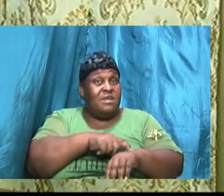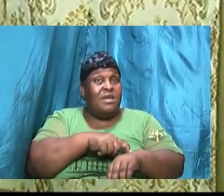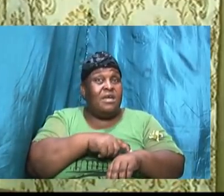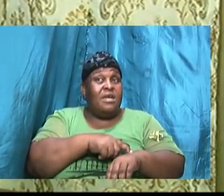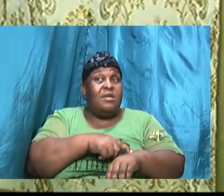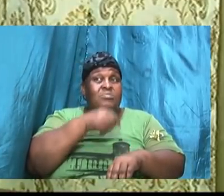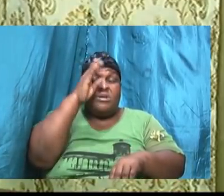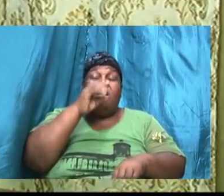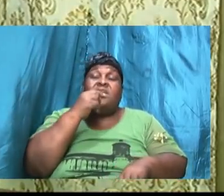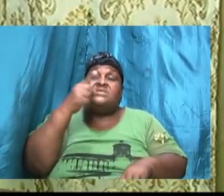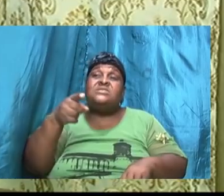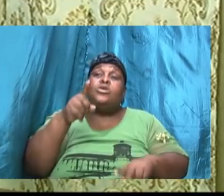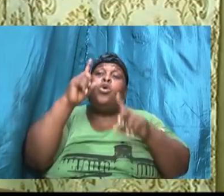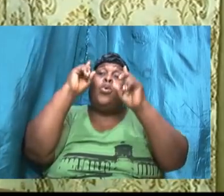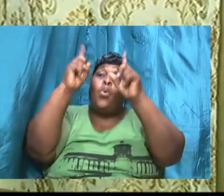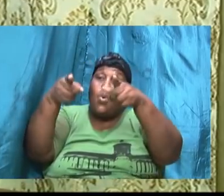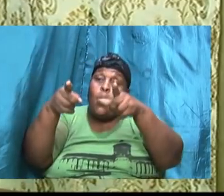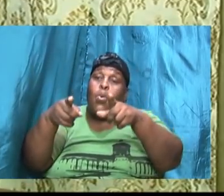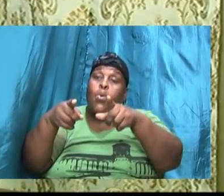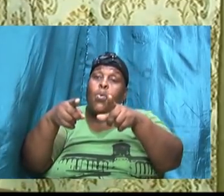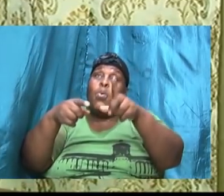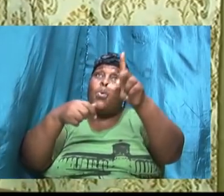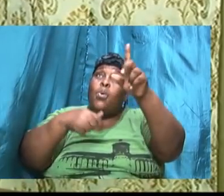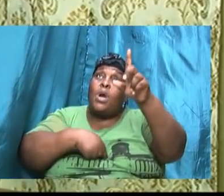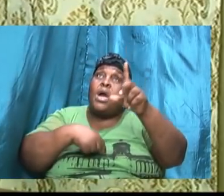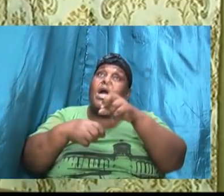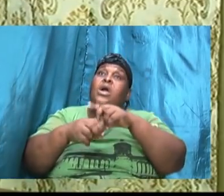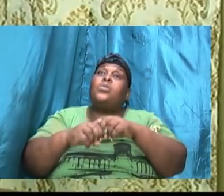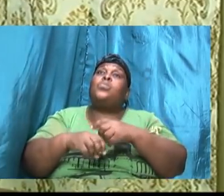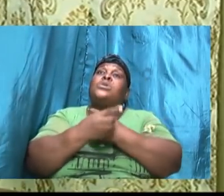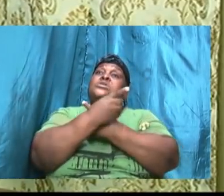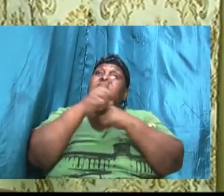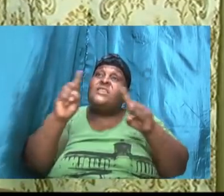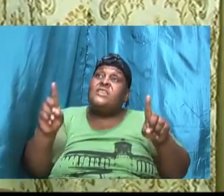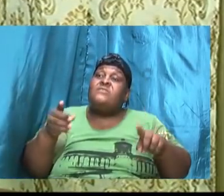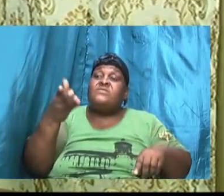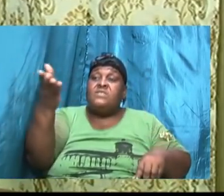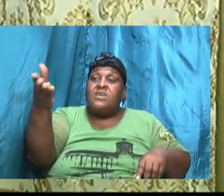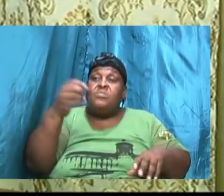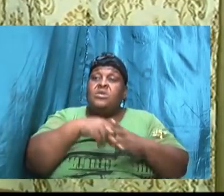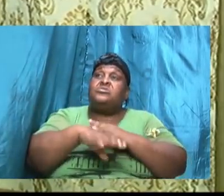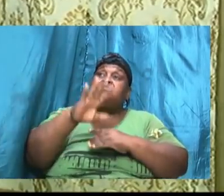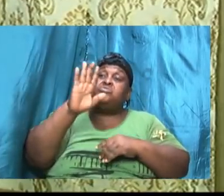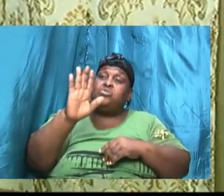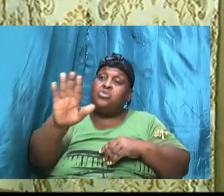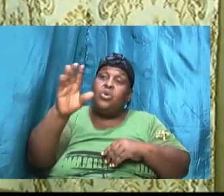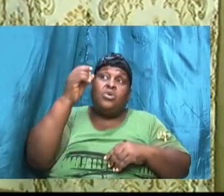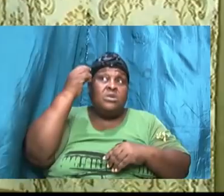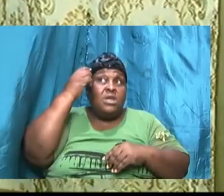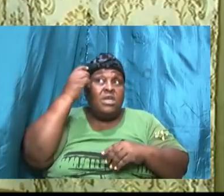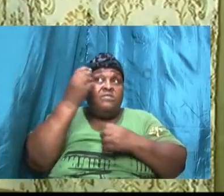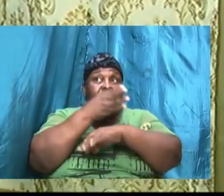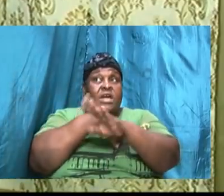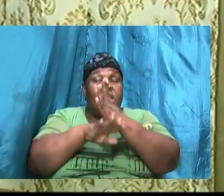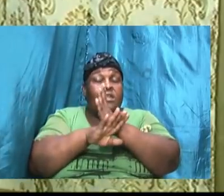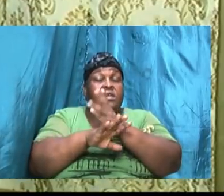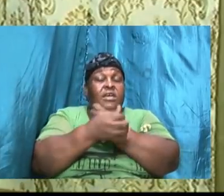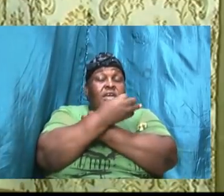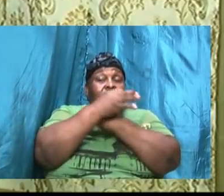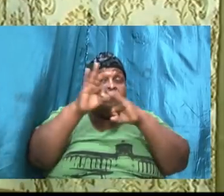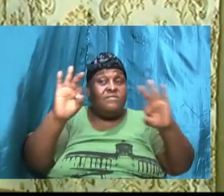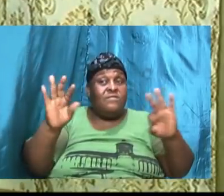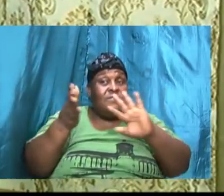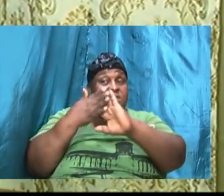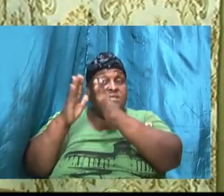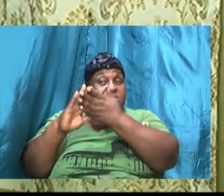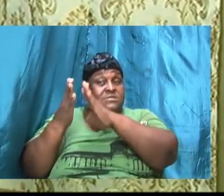him go I will deliver them into your hands and you shall free the city and